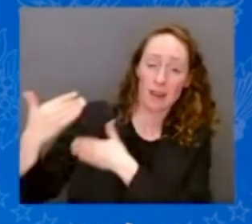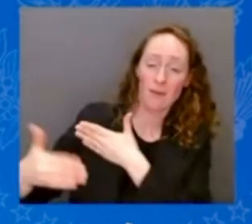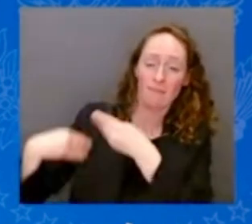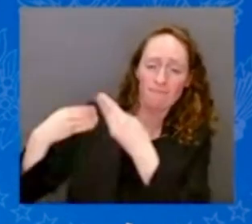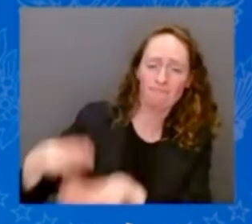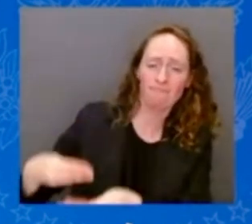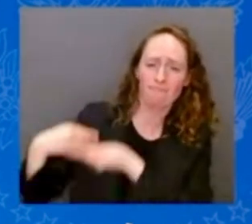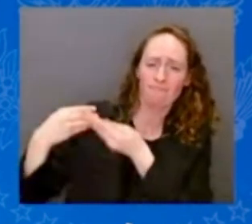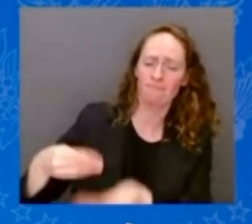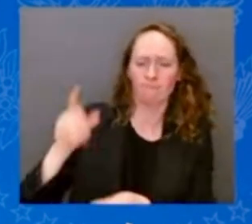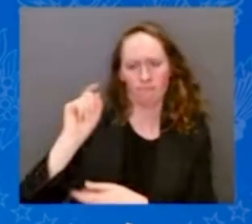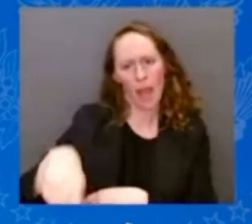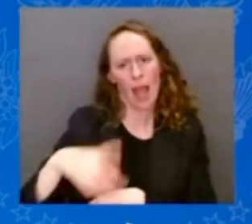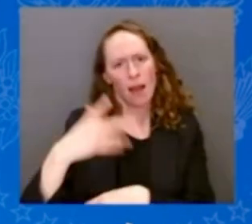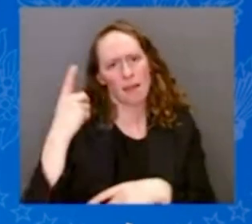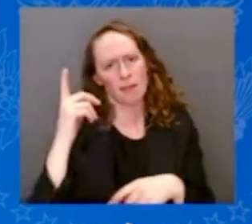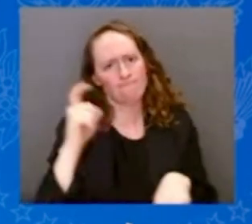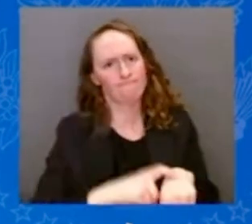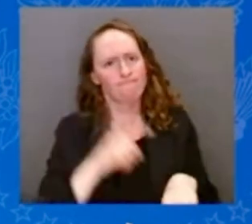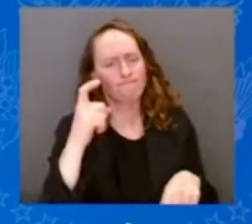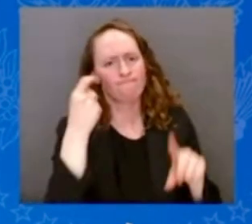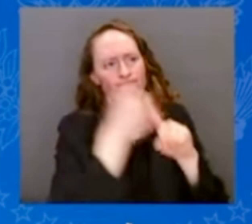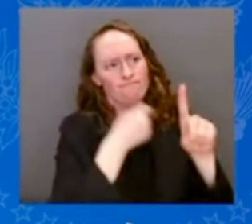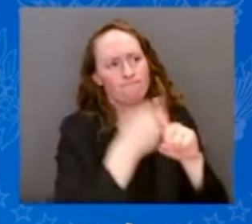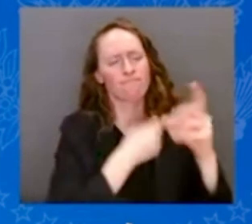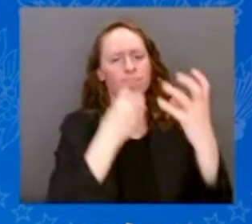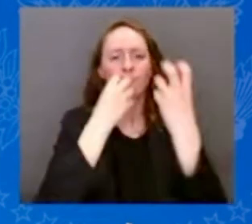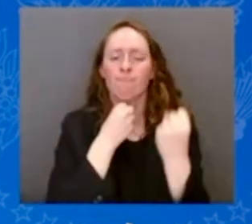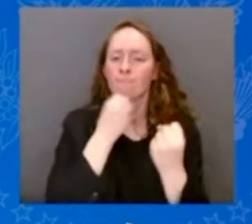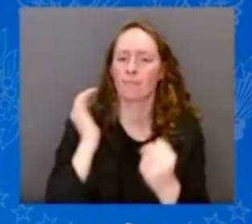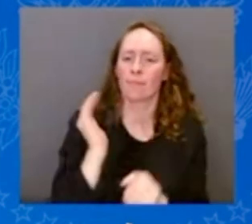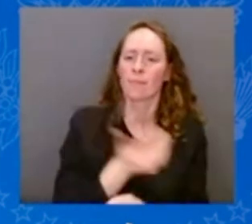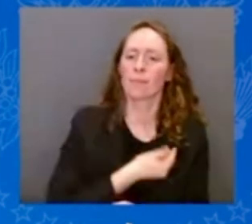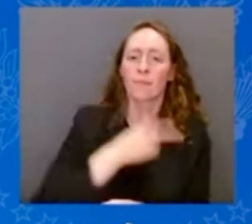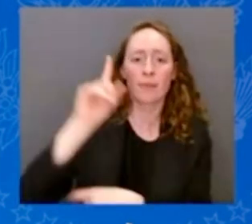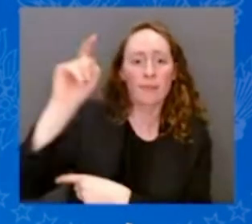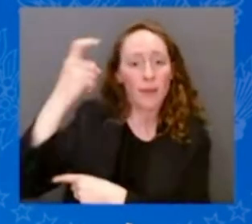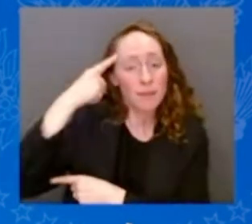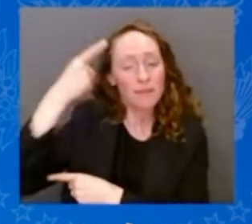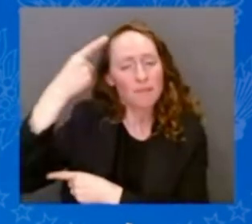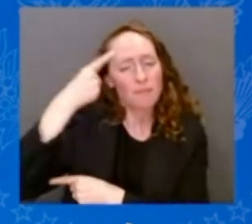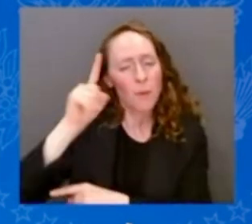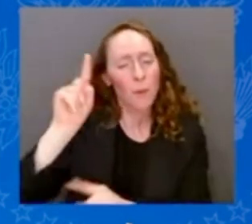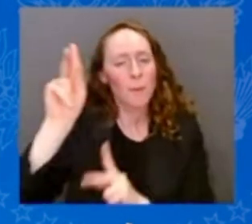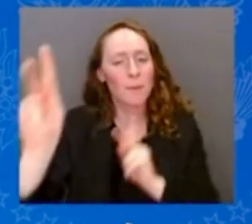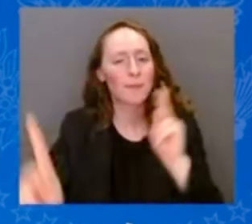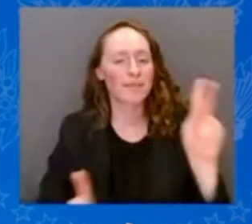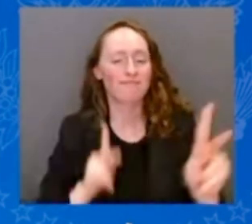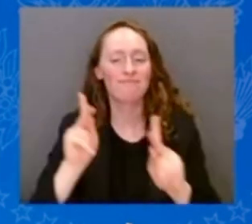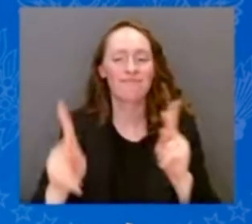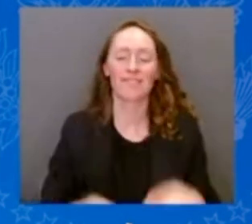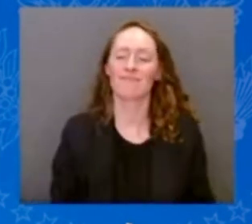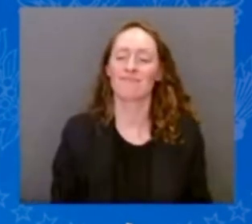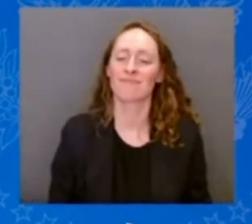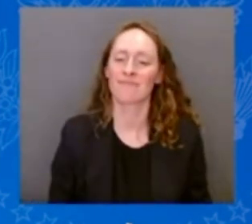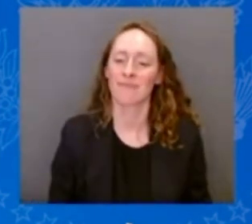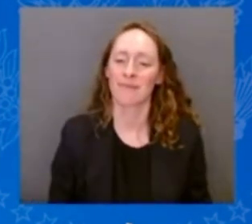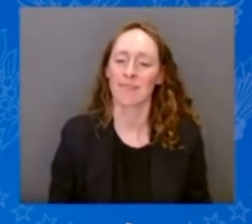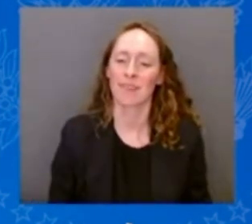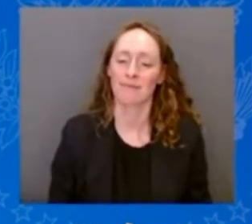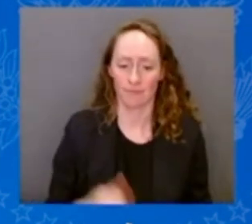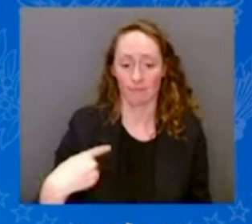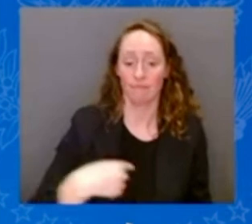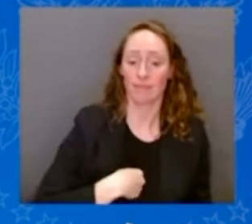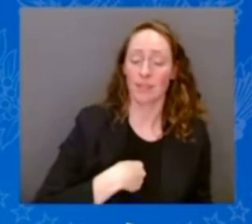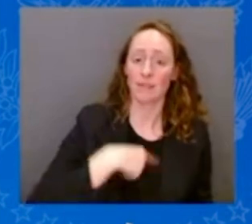democracy's mortal foes. You know, I learned in graduate school and undergraduate school about when I was a political science and history